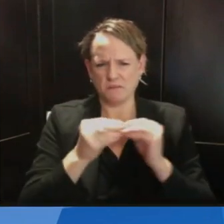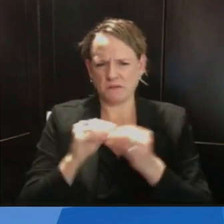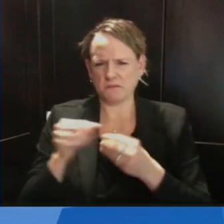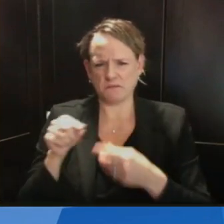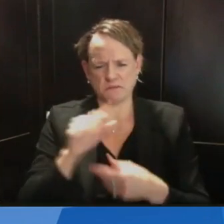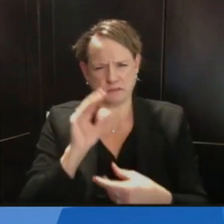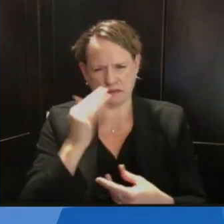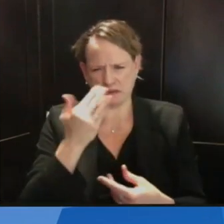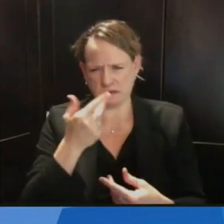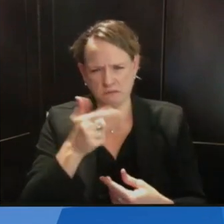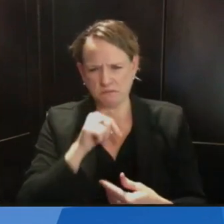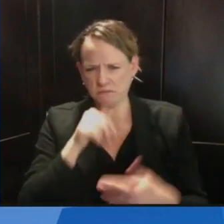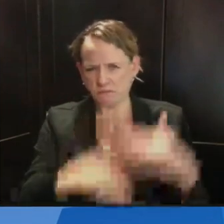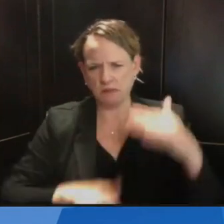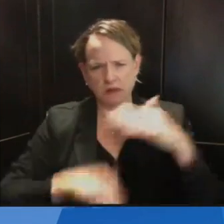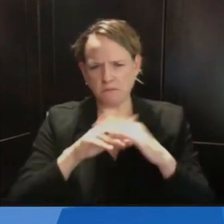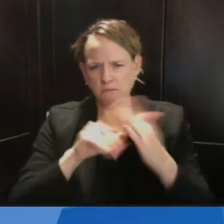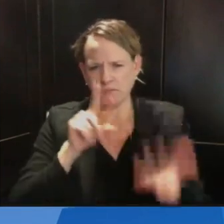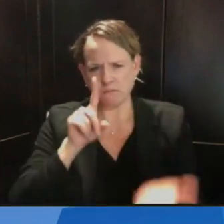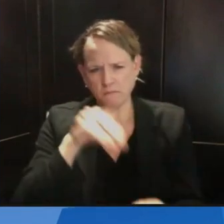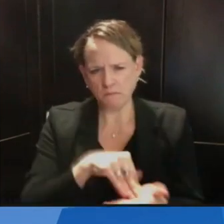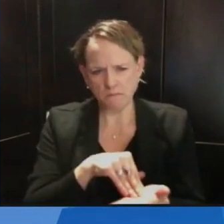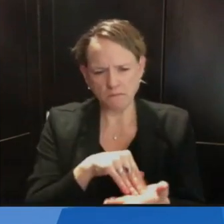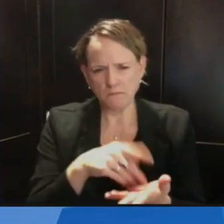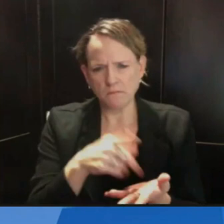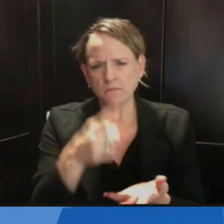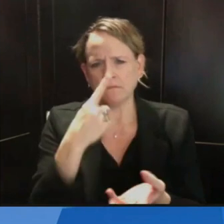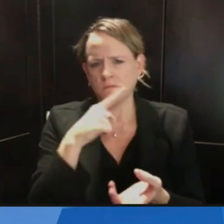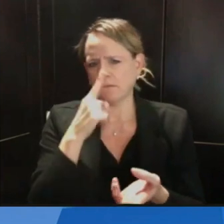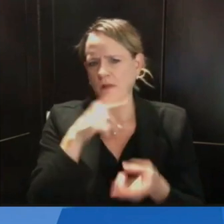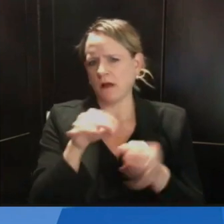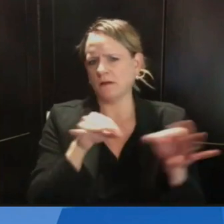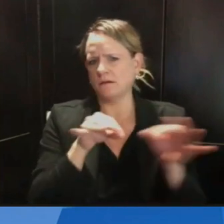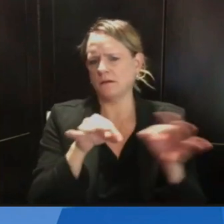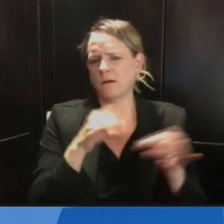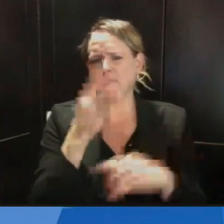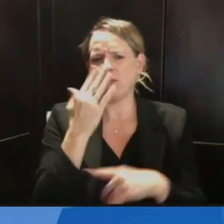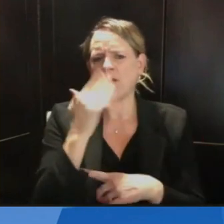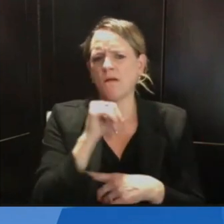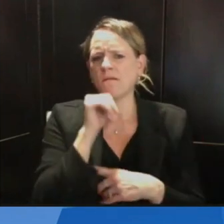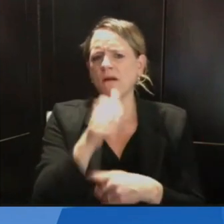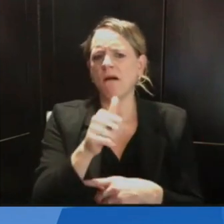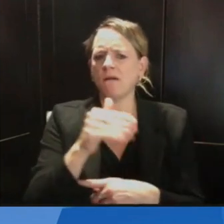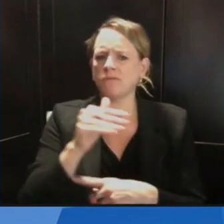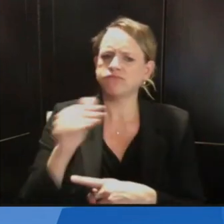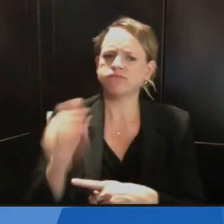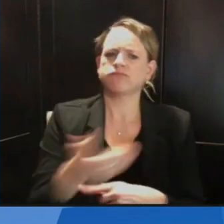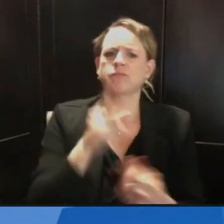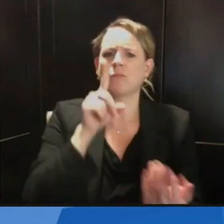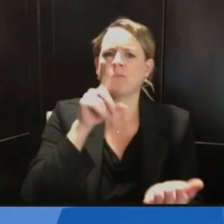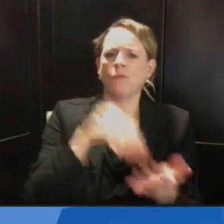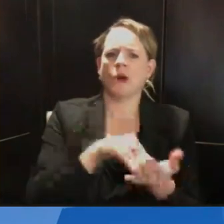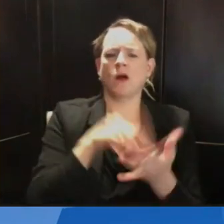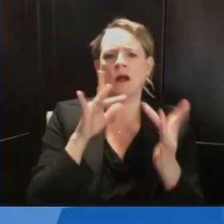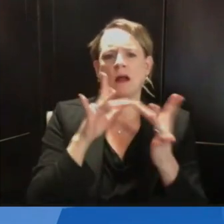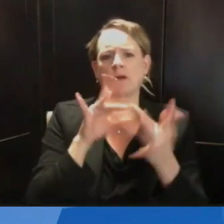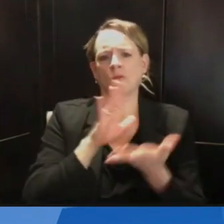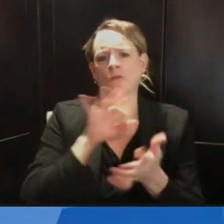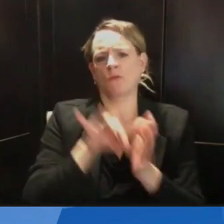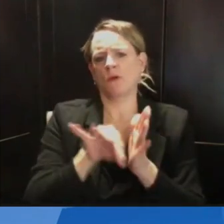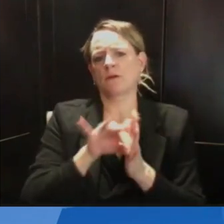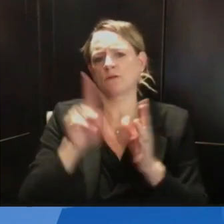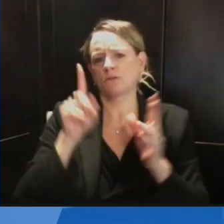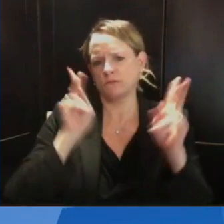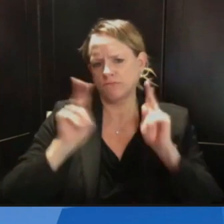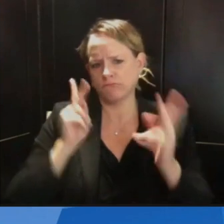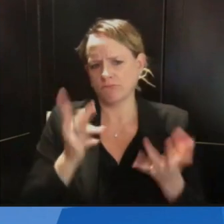specifics of why that didn't happen the way you had hoped it would and what you